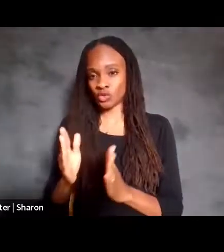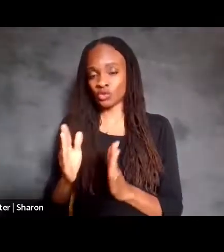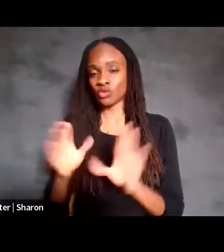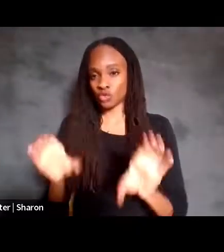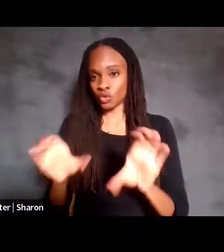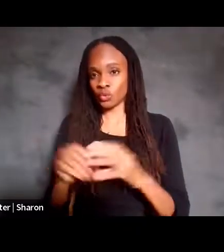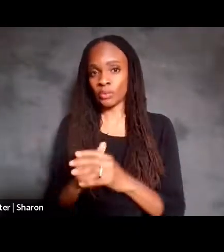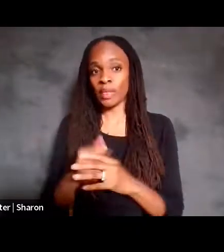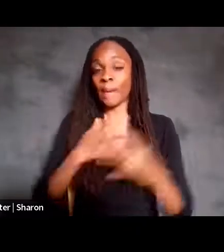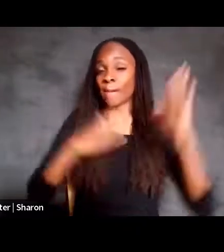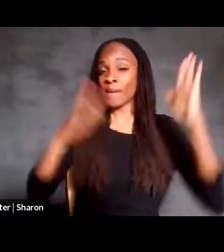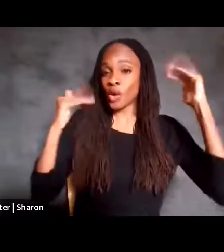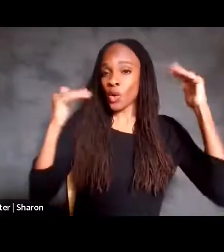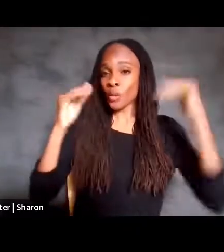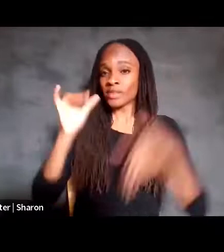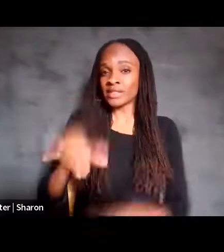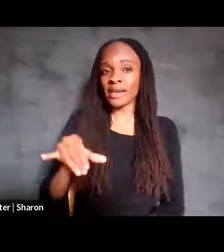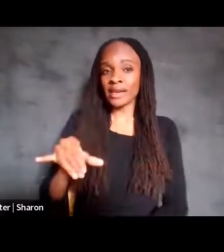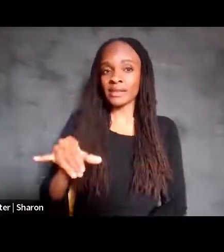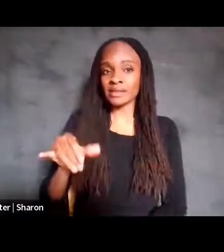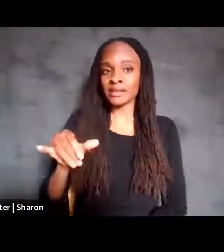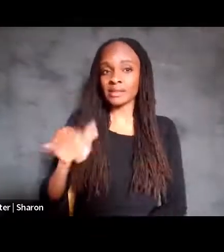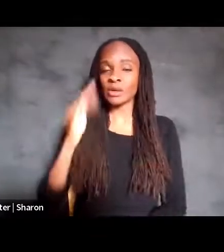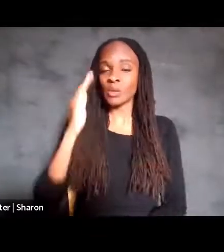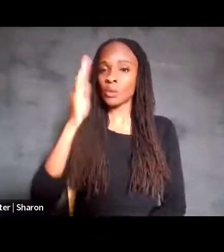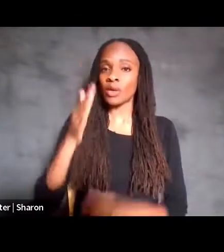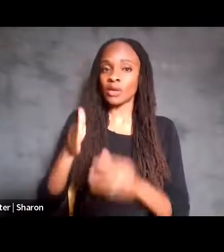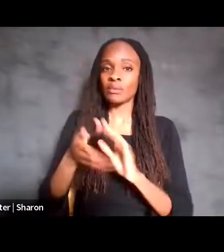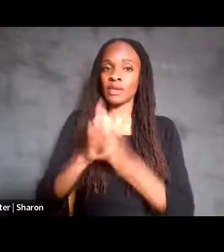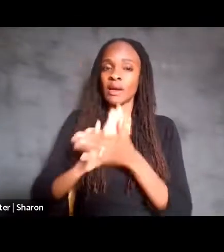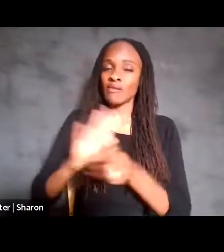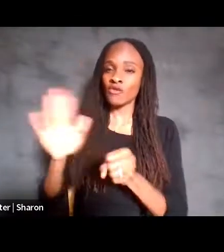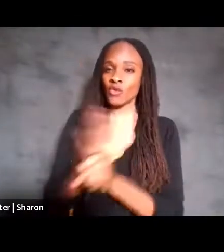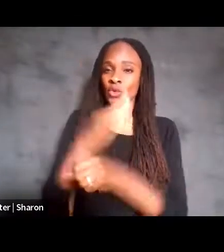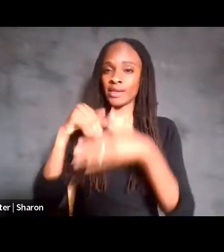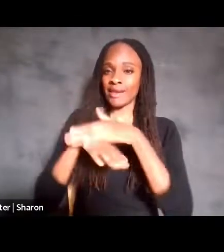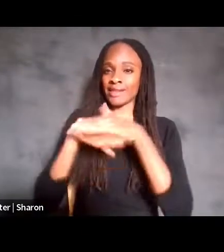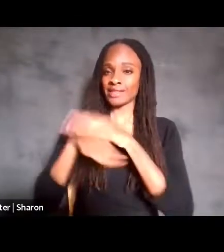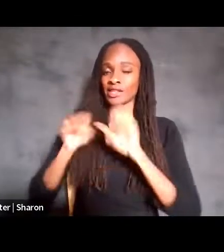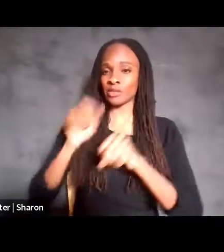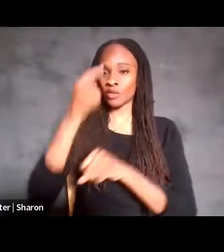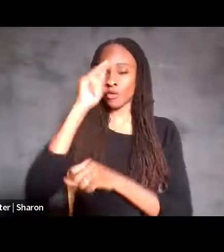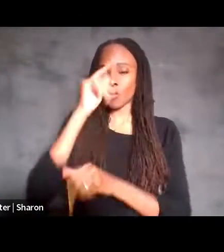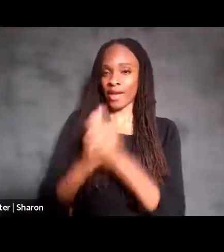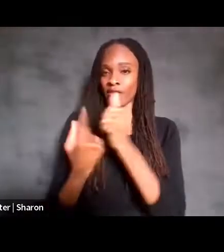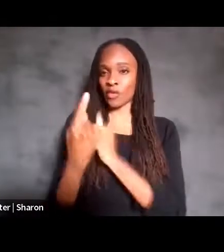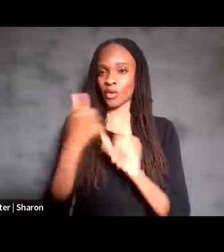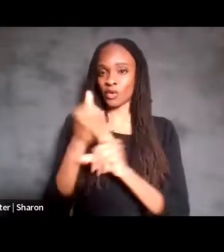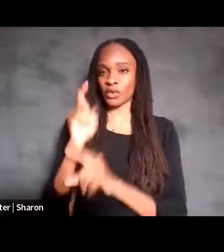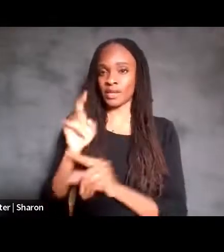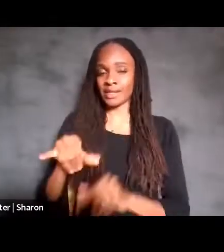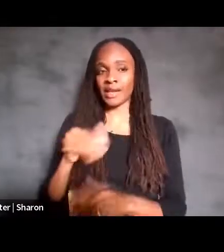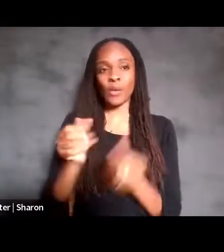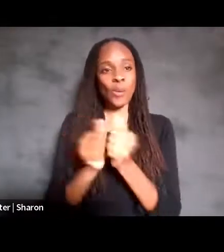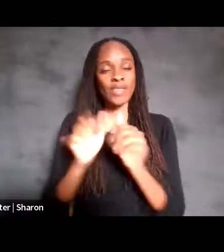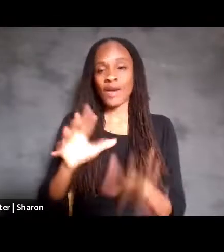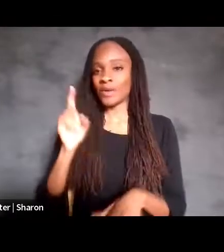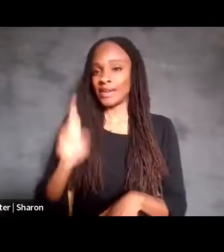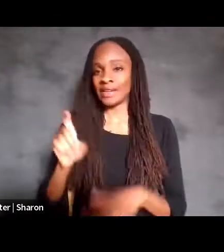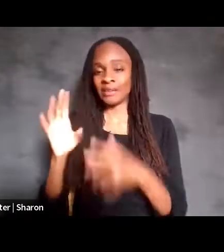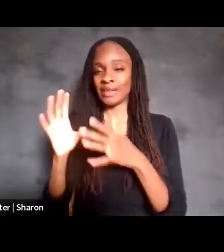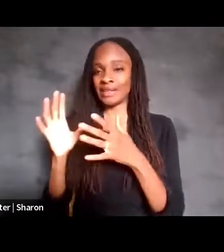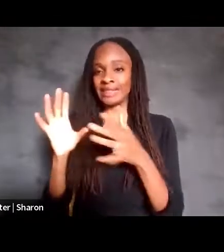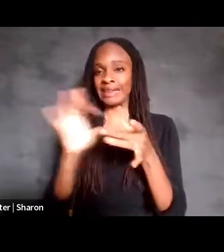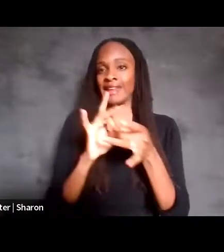My hope is that it will become fully accessible by everyone who needs it without having to be connected by a cable